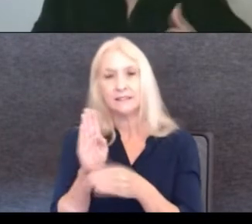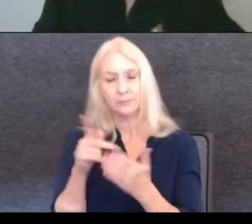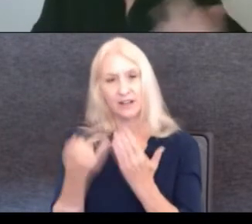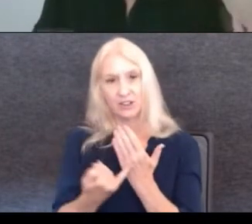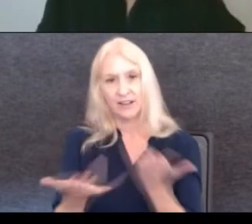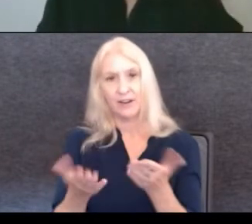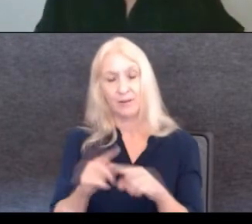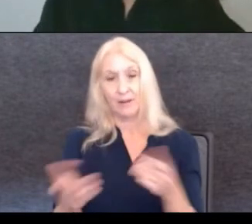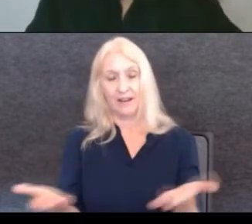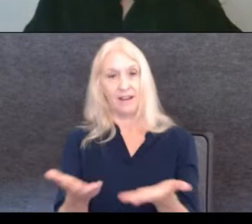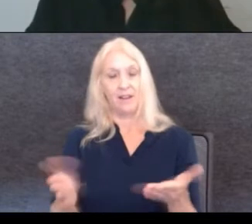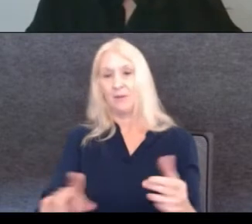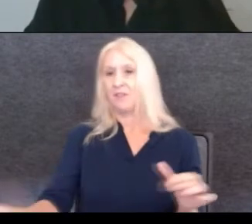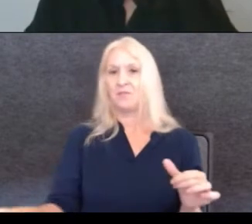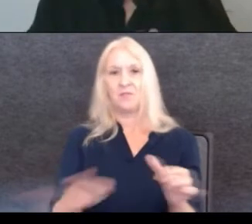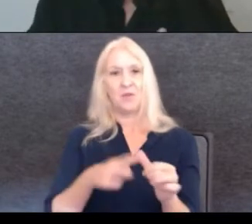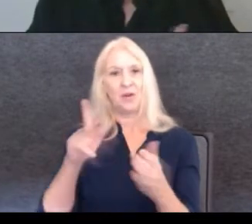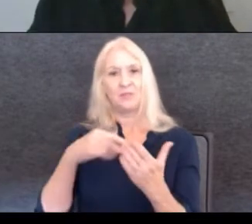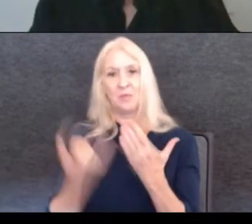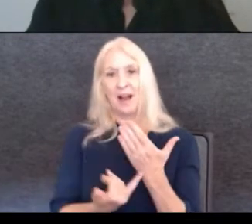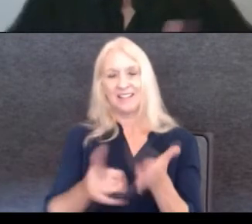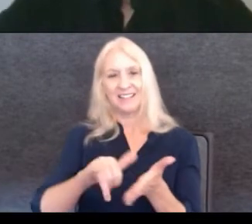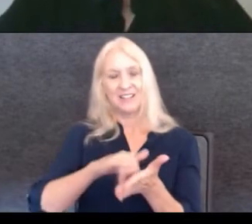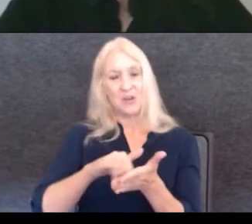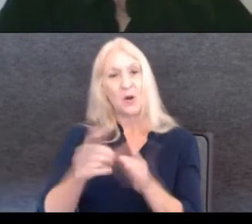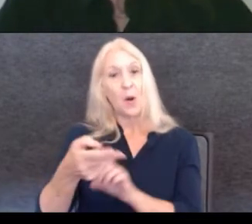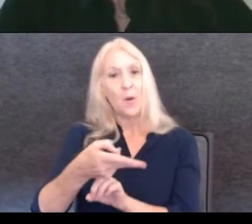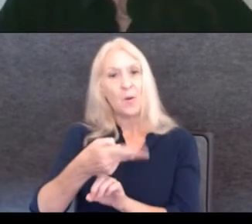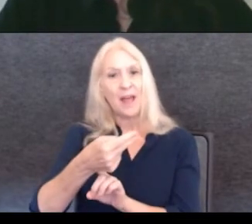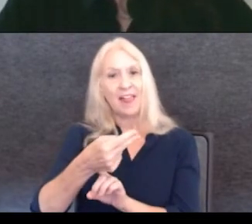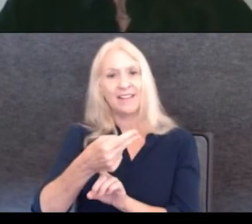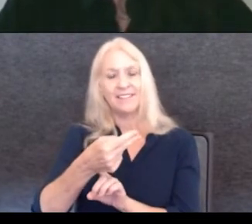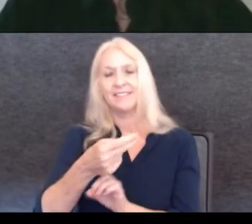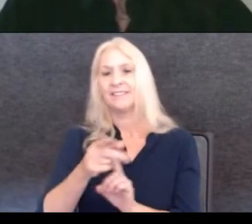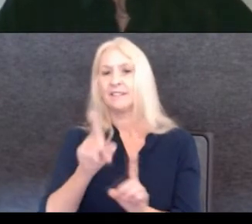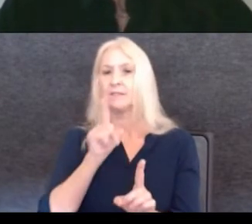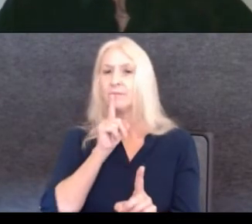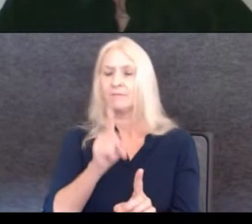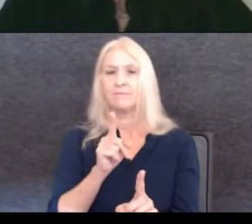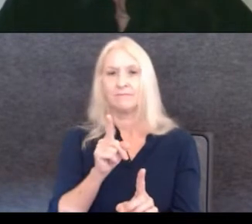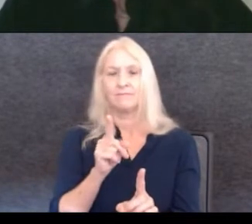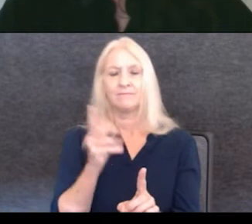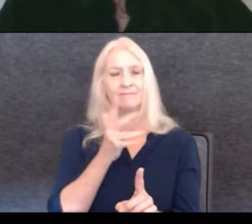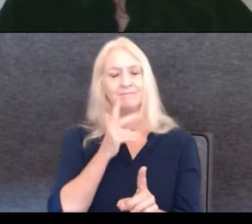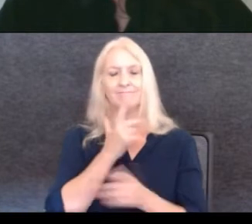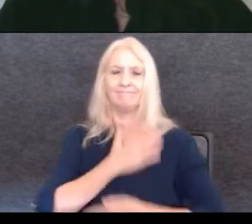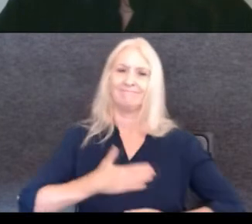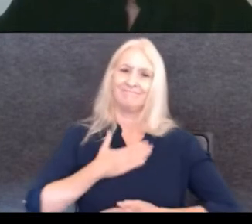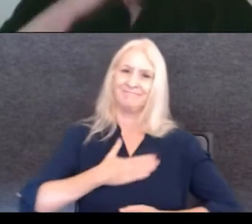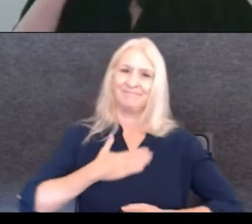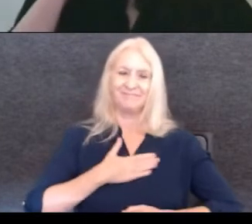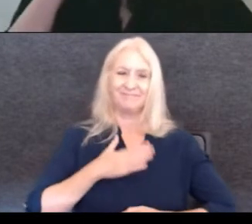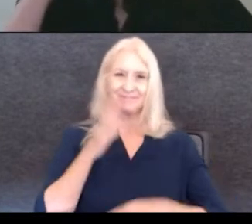here's to have my first projects in New York. Uh, a hotel is, is very, I'm, I'm very grateful for that.